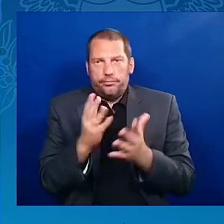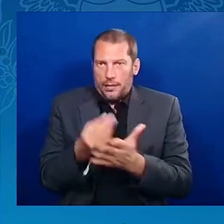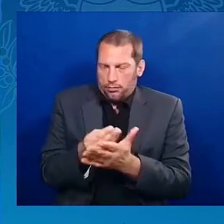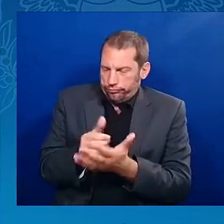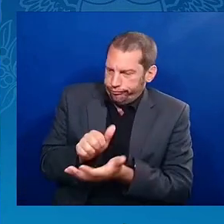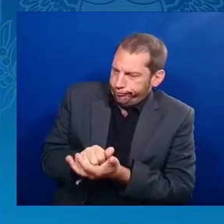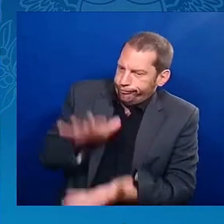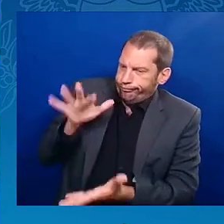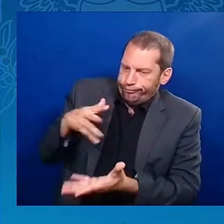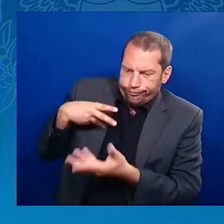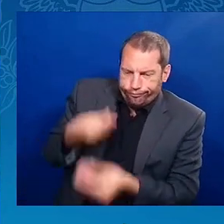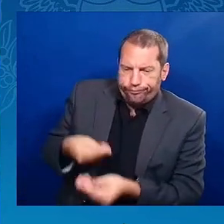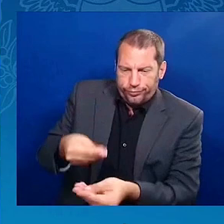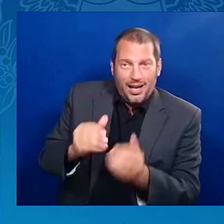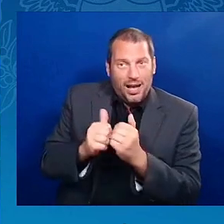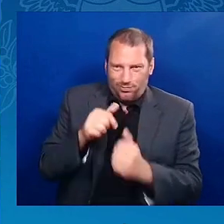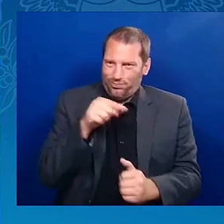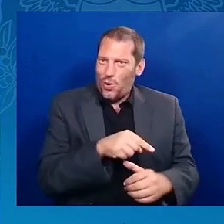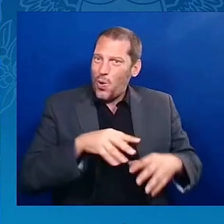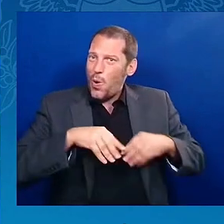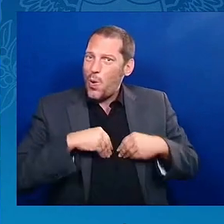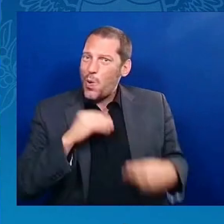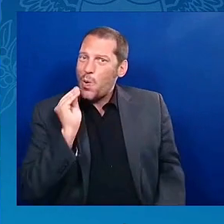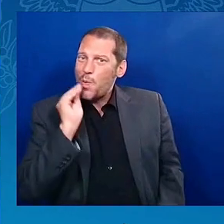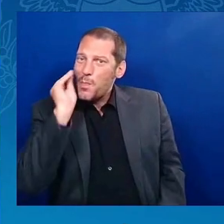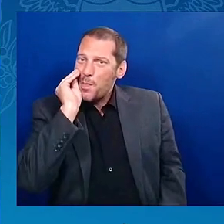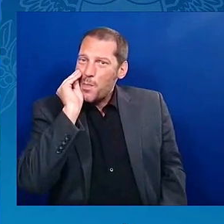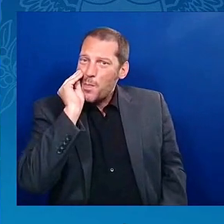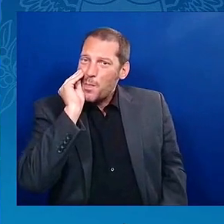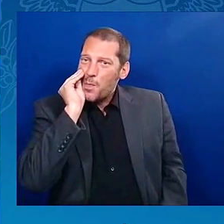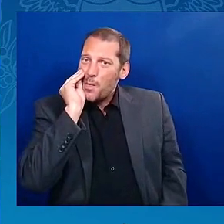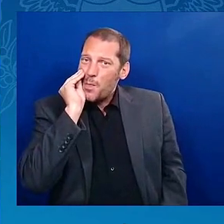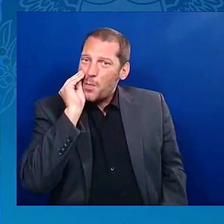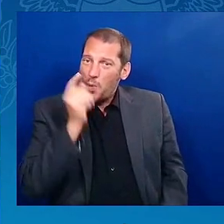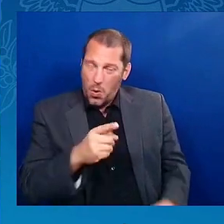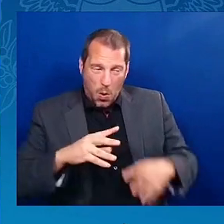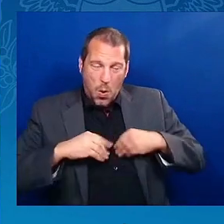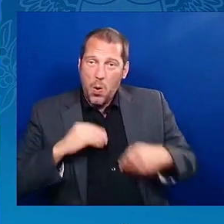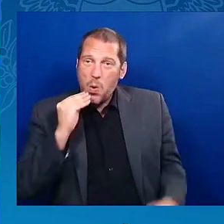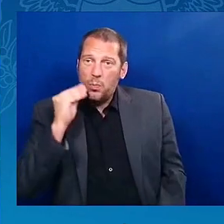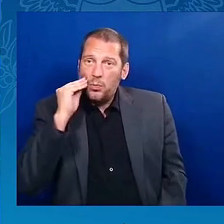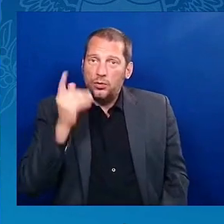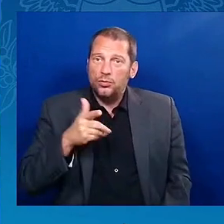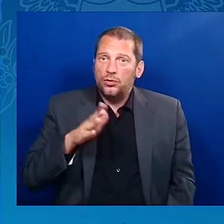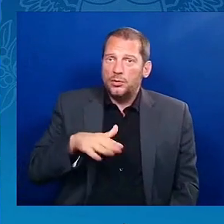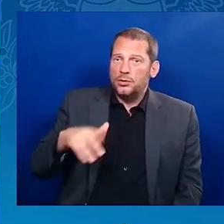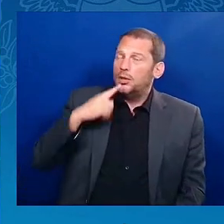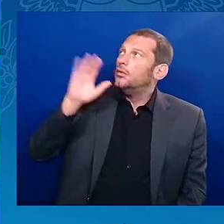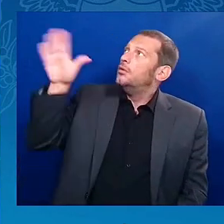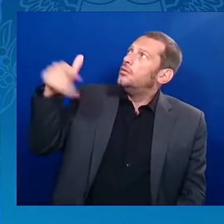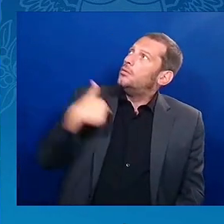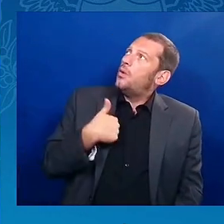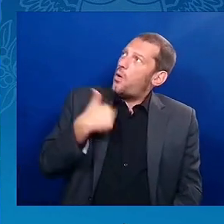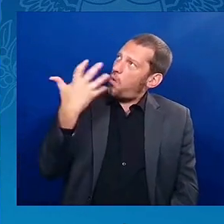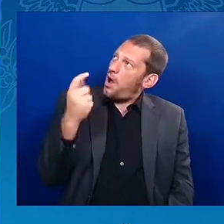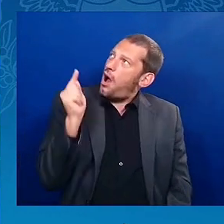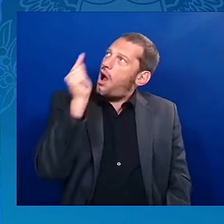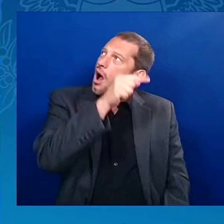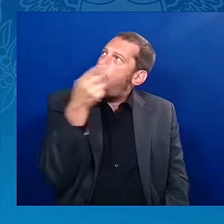a home and then your child says, you know, Daddy, want to go to, to Howard University. Yes.